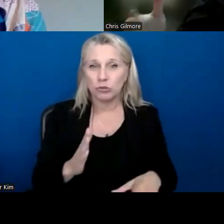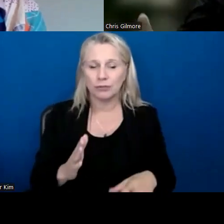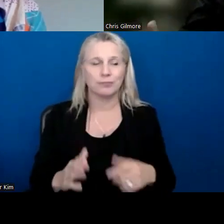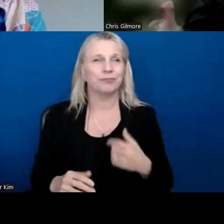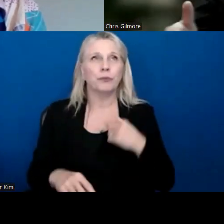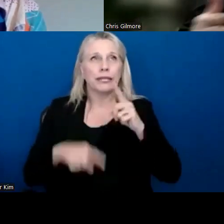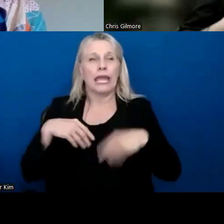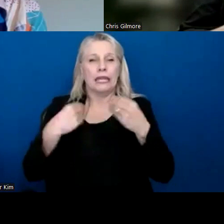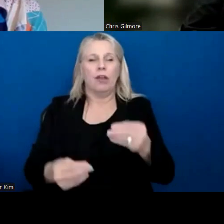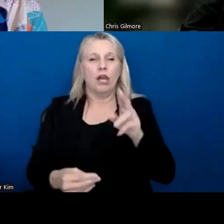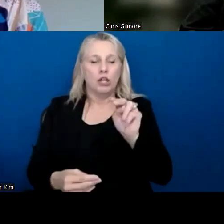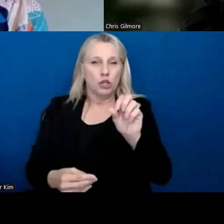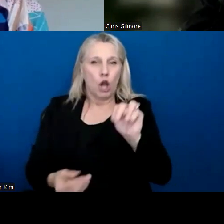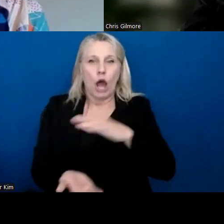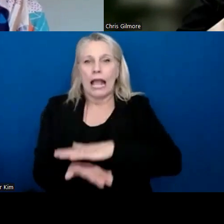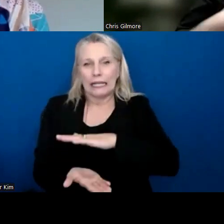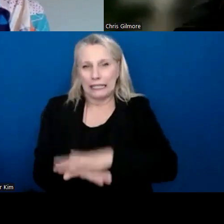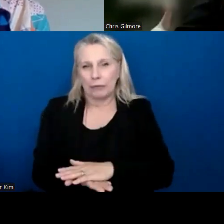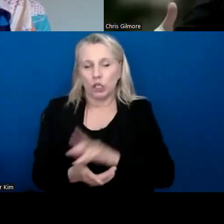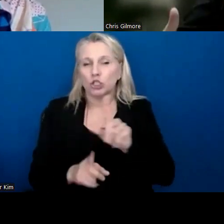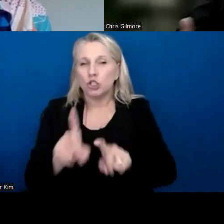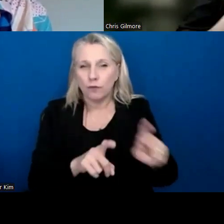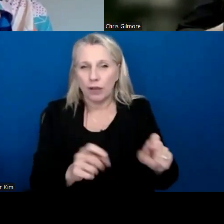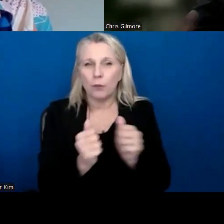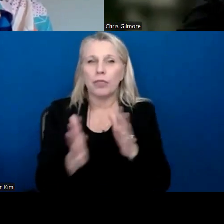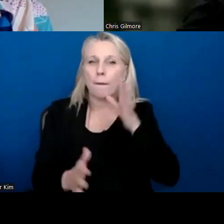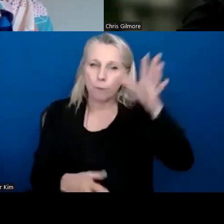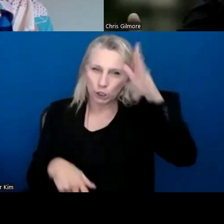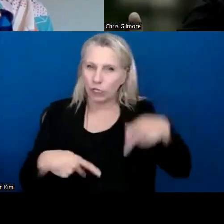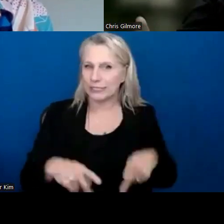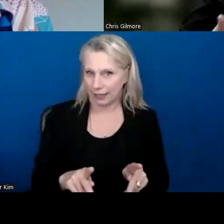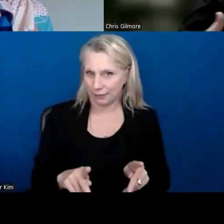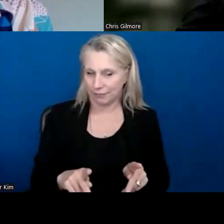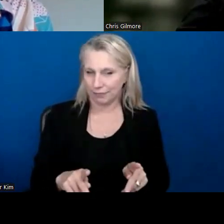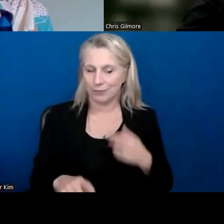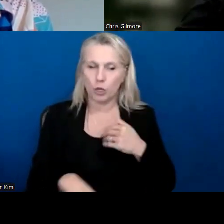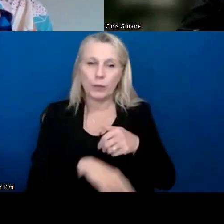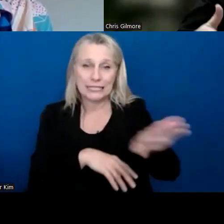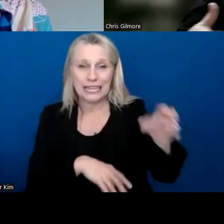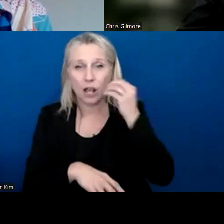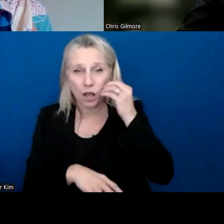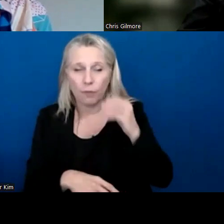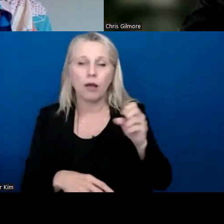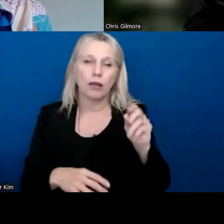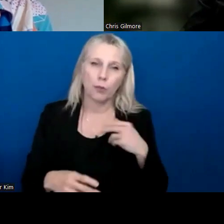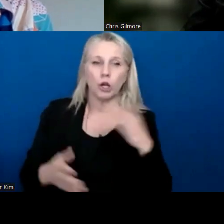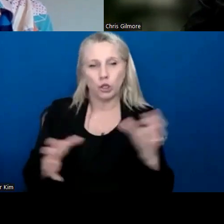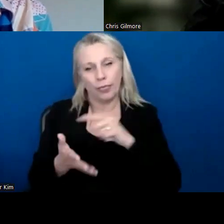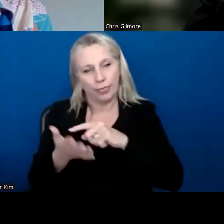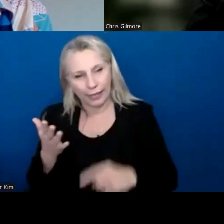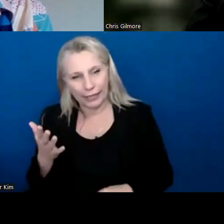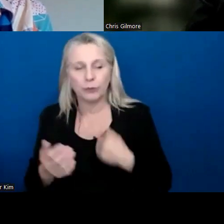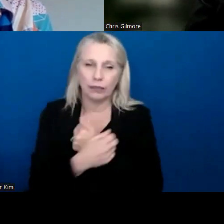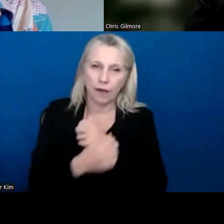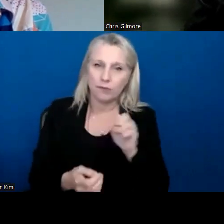-academic survey without parental consent. So we're sending home, Hey, this is what we're doing. We'd love to survey your kids.